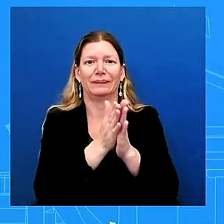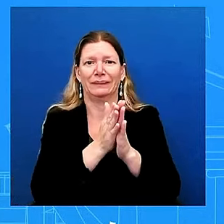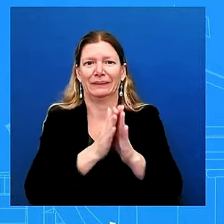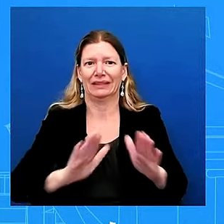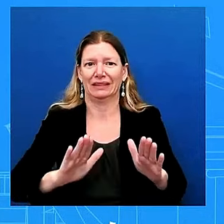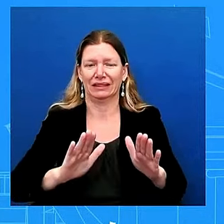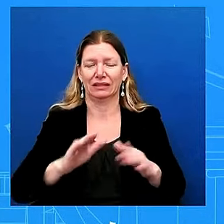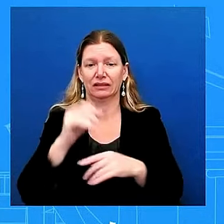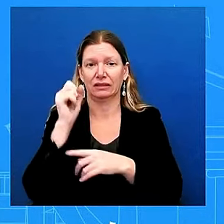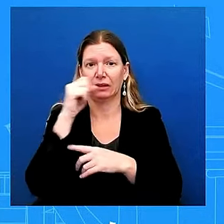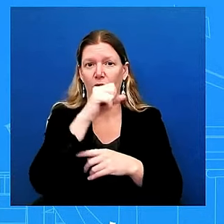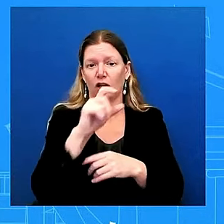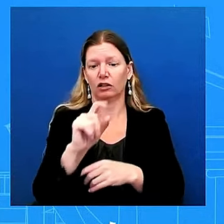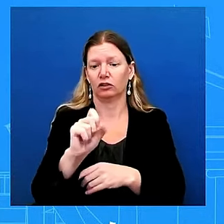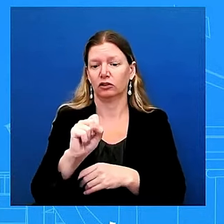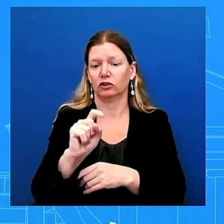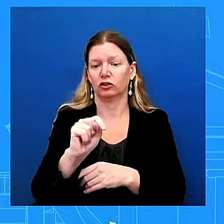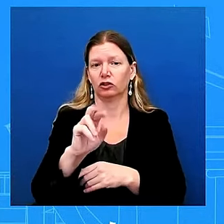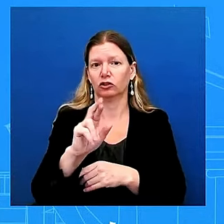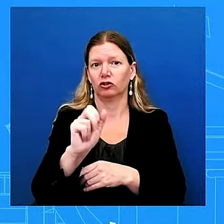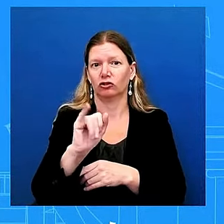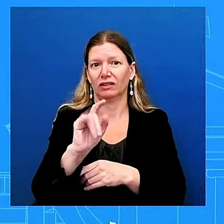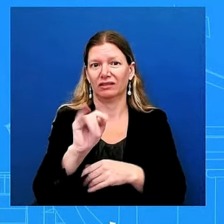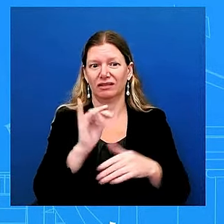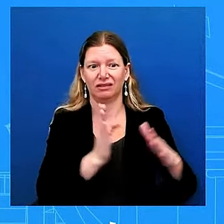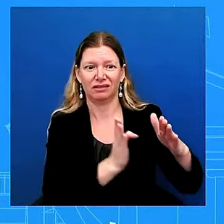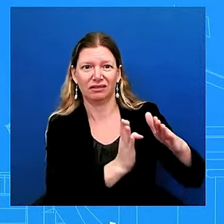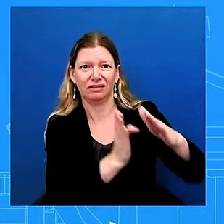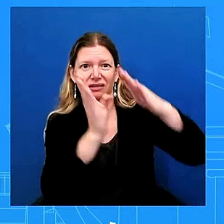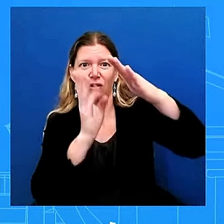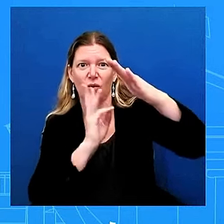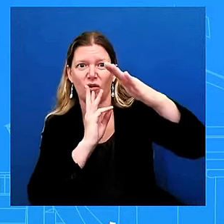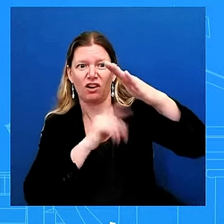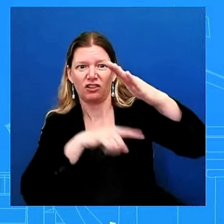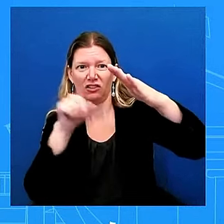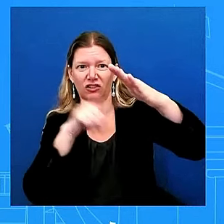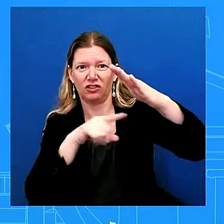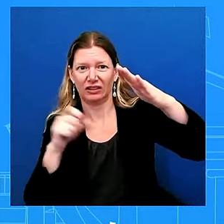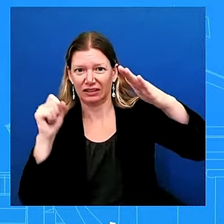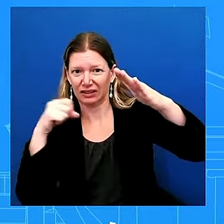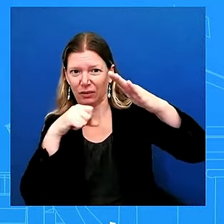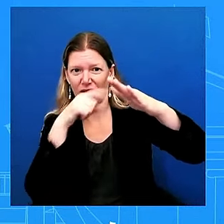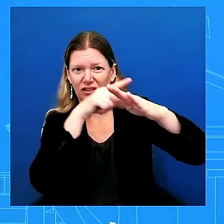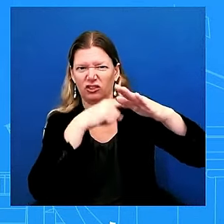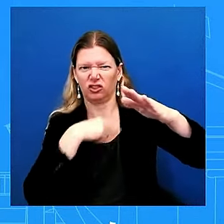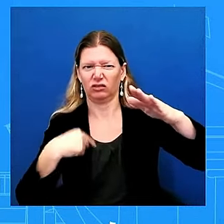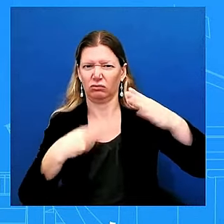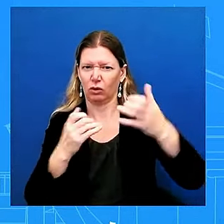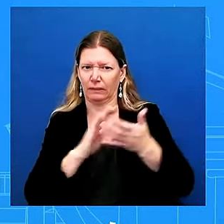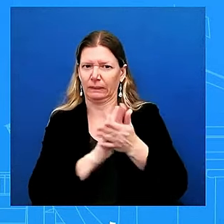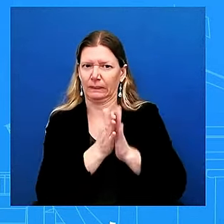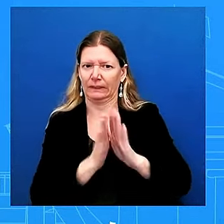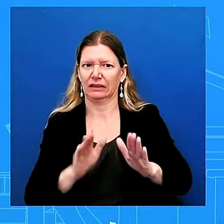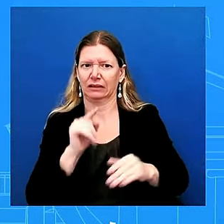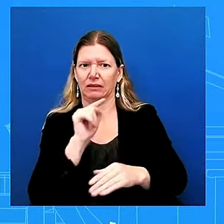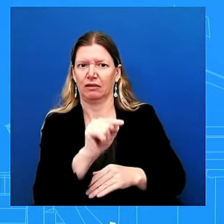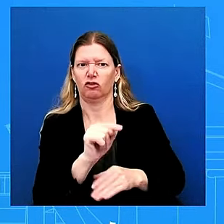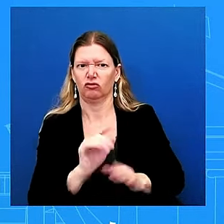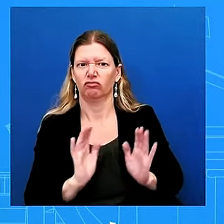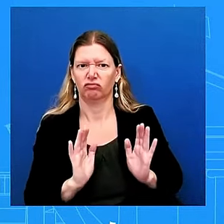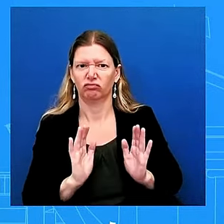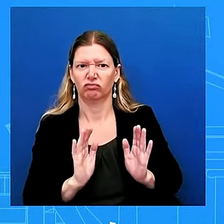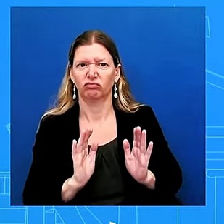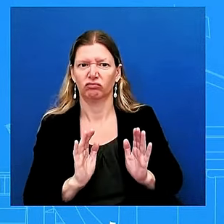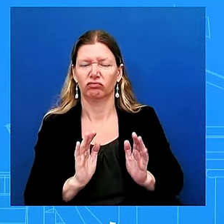and that's what we want to see so i'm asking specifically about the timing of this this comes at the end of his presidency and this is the largest ever military